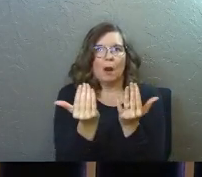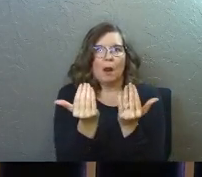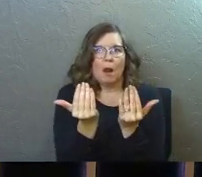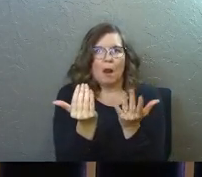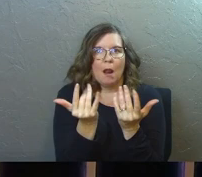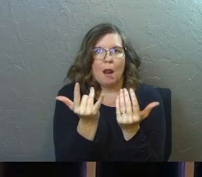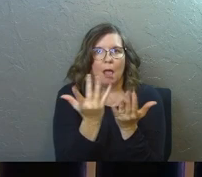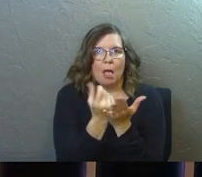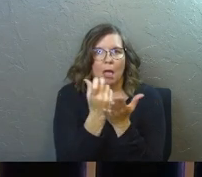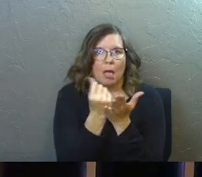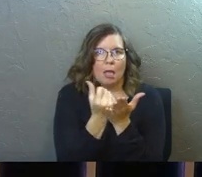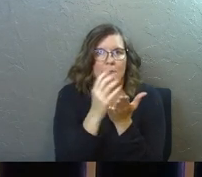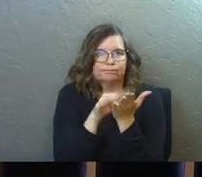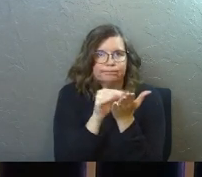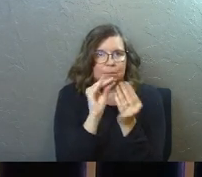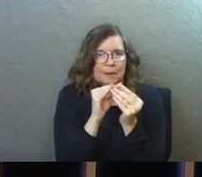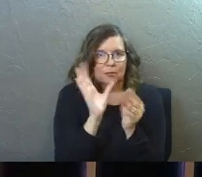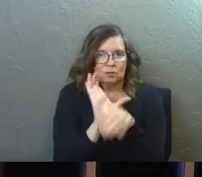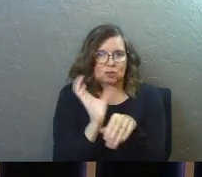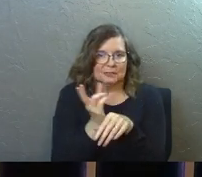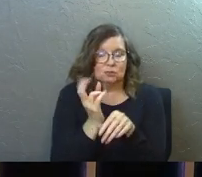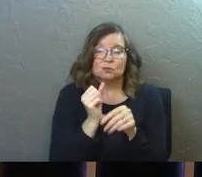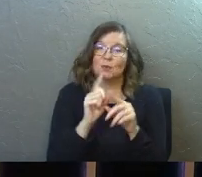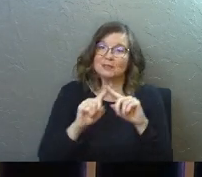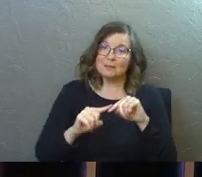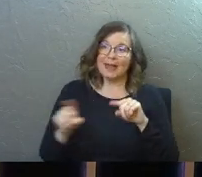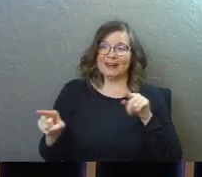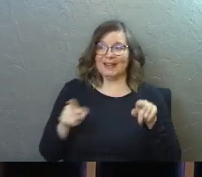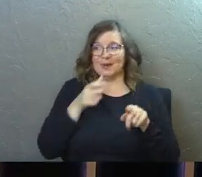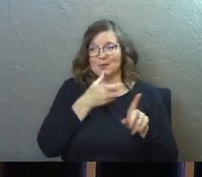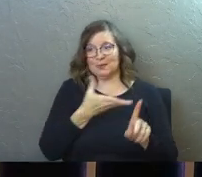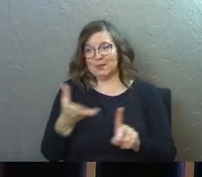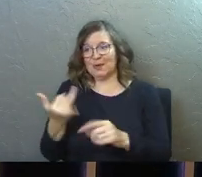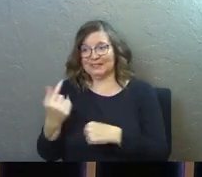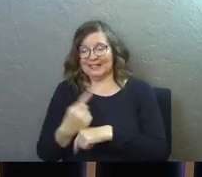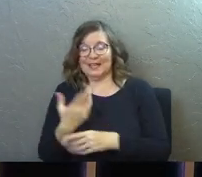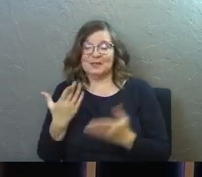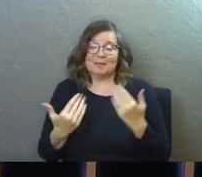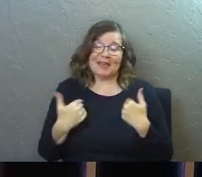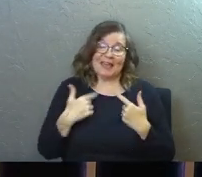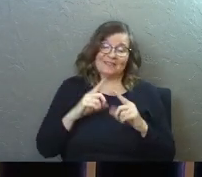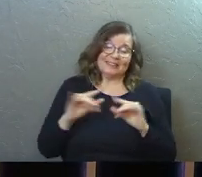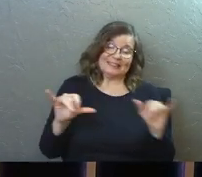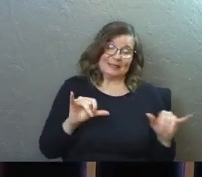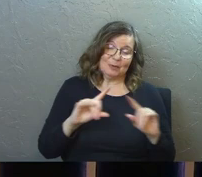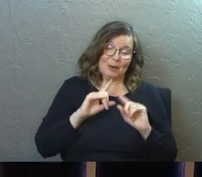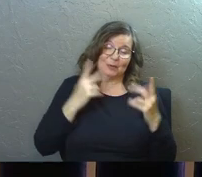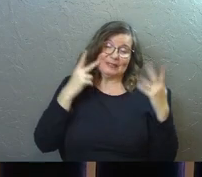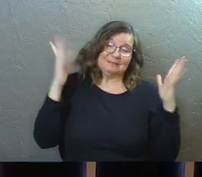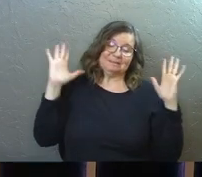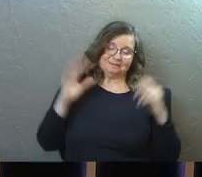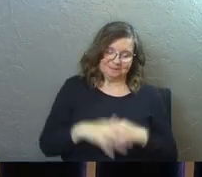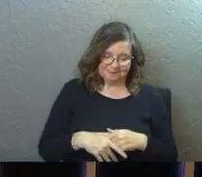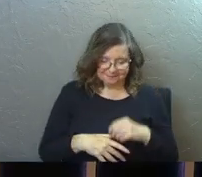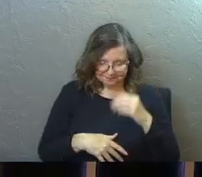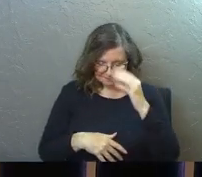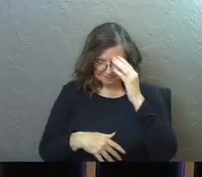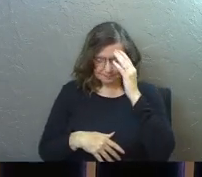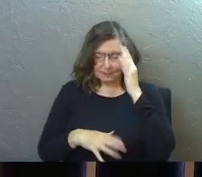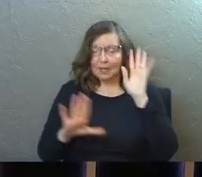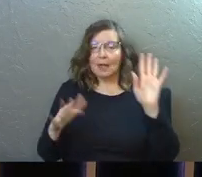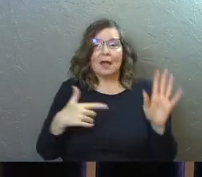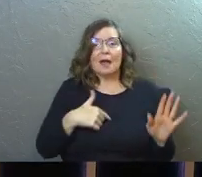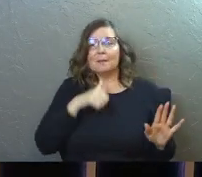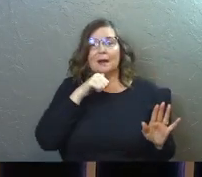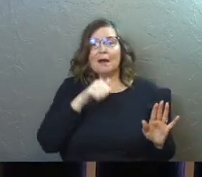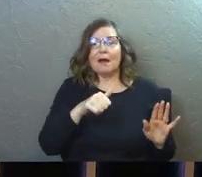all day learning more and more about that church history. So depending on who you are today, you may have a similar reaction. We'll see. But